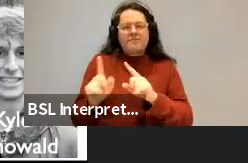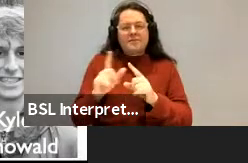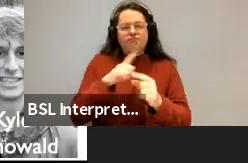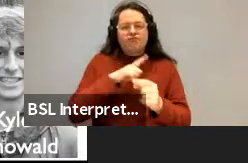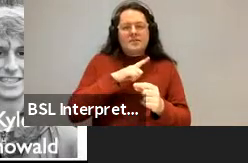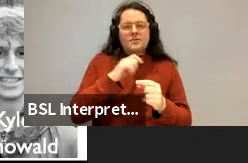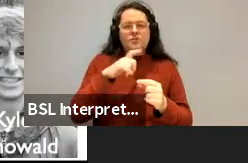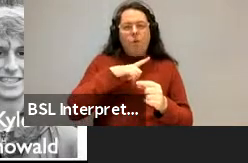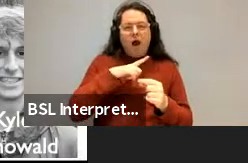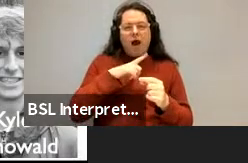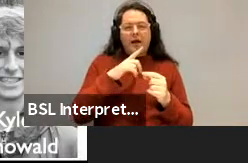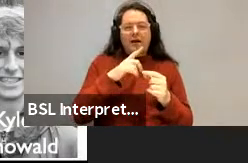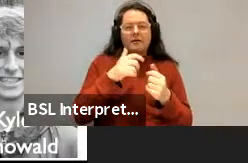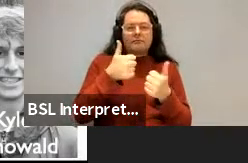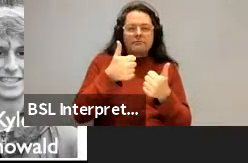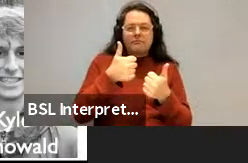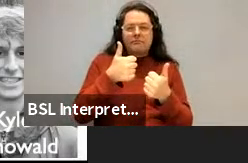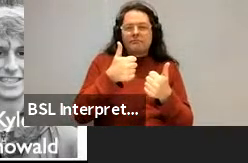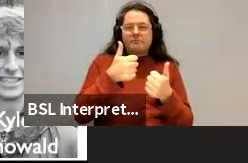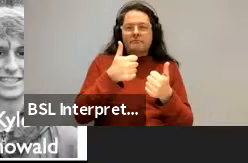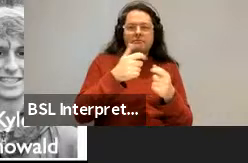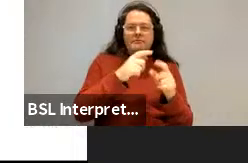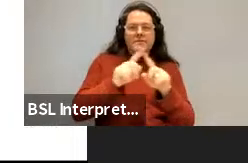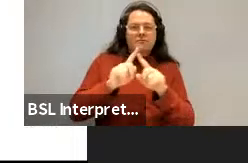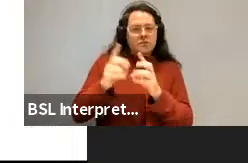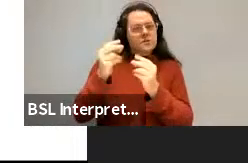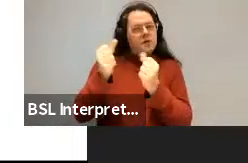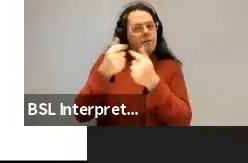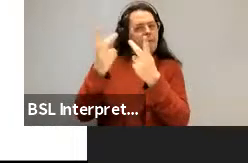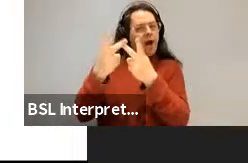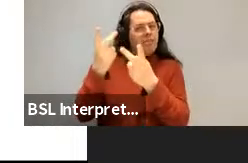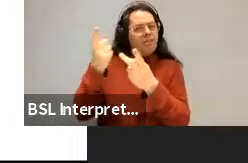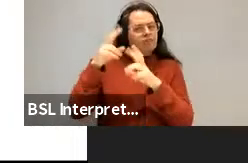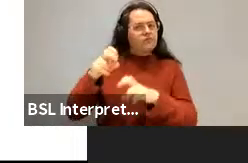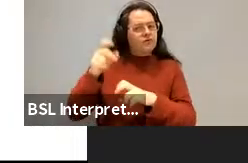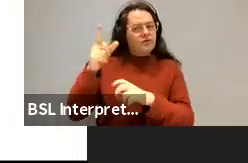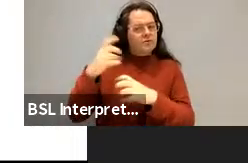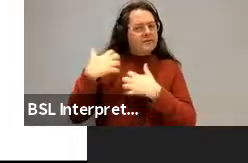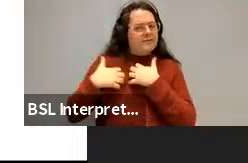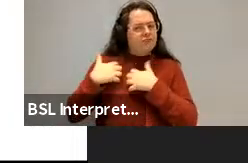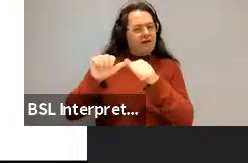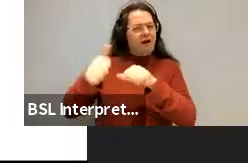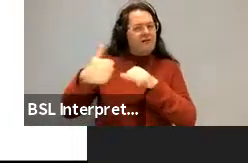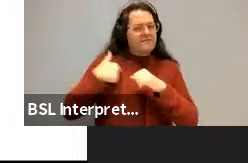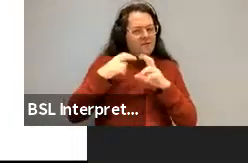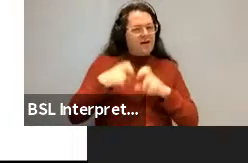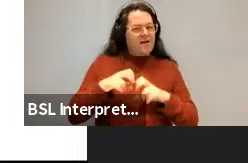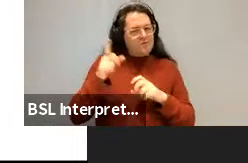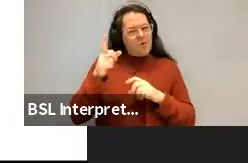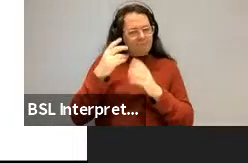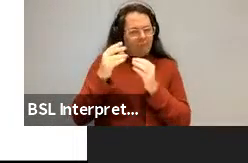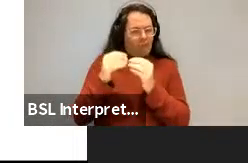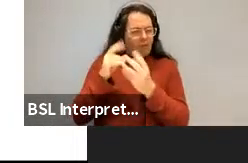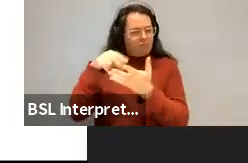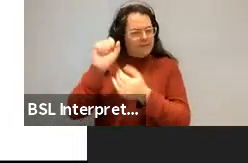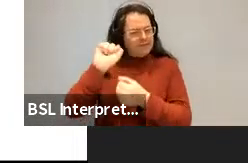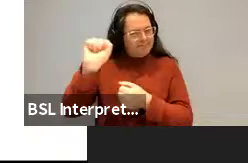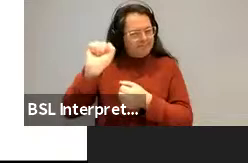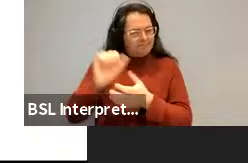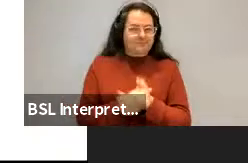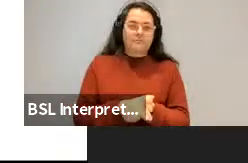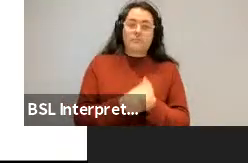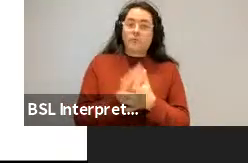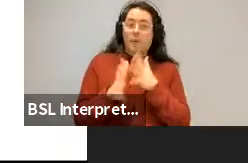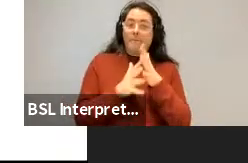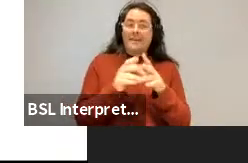to talk about, but other people have interesting things to say about since. Okay, so what we see, I'm going to say, is the result is that all languages